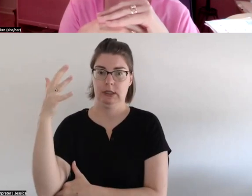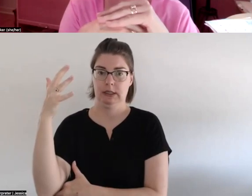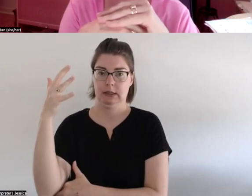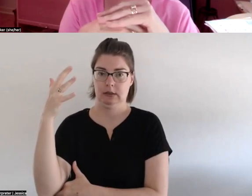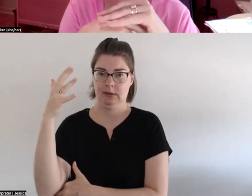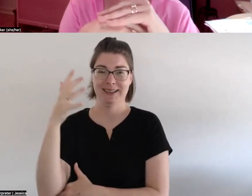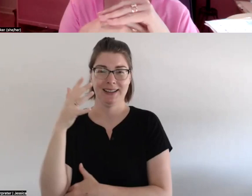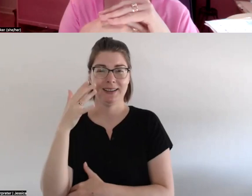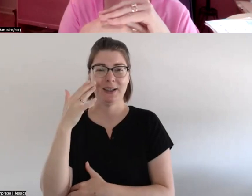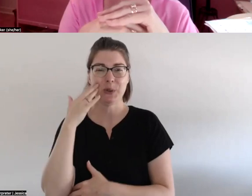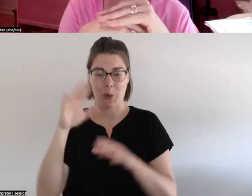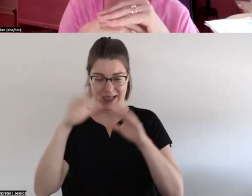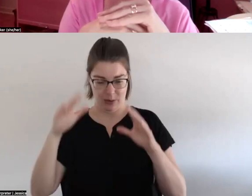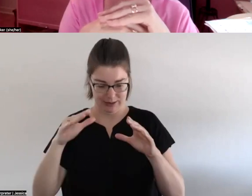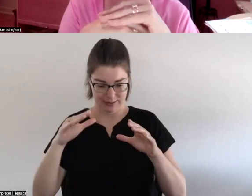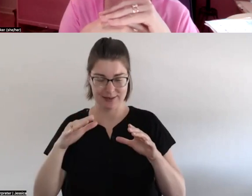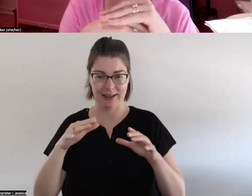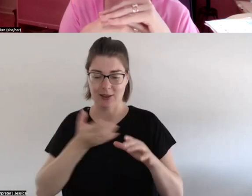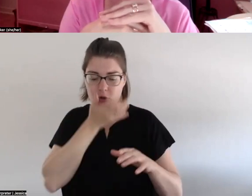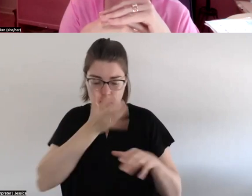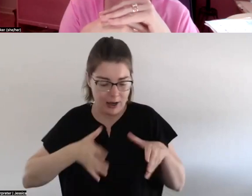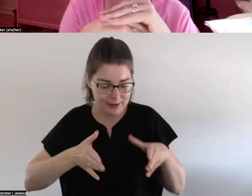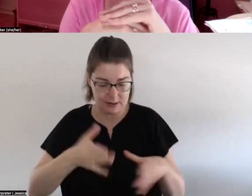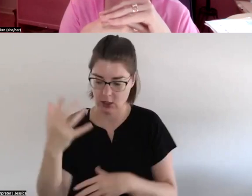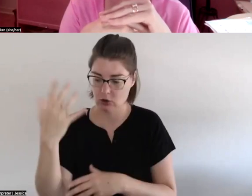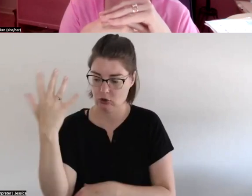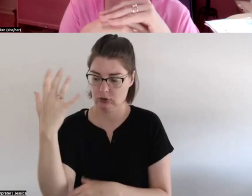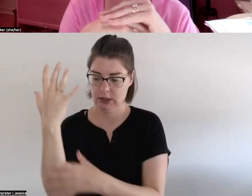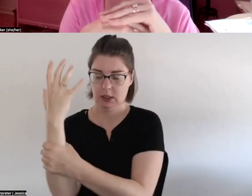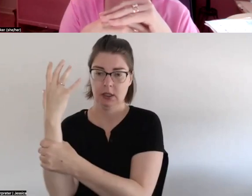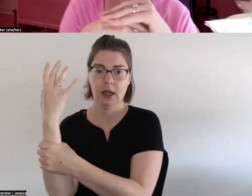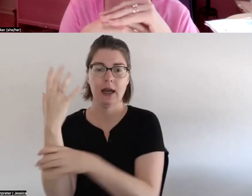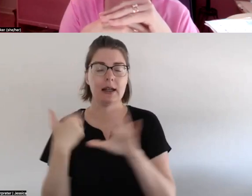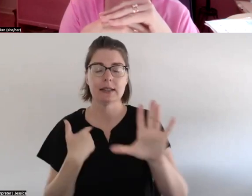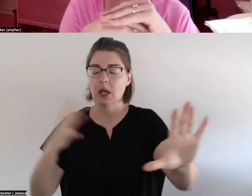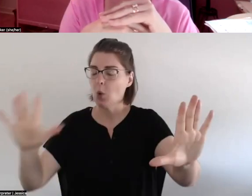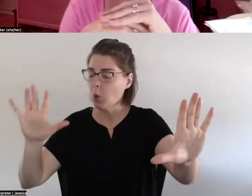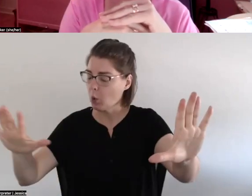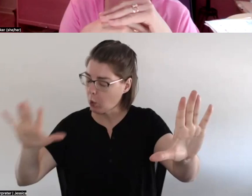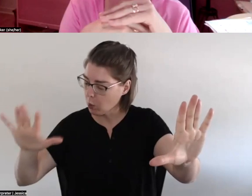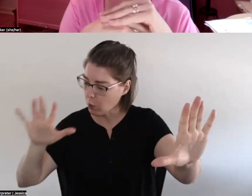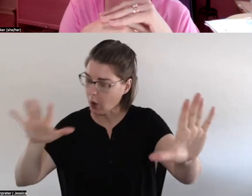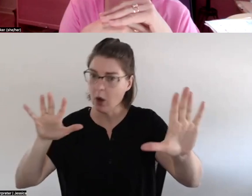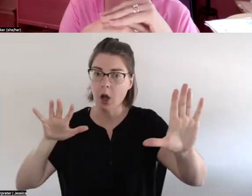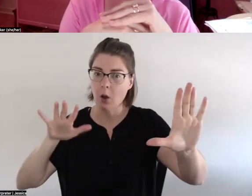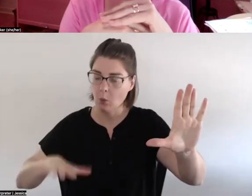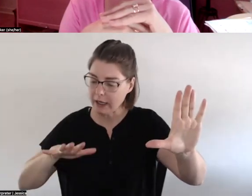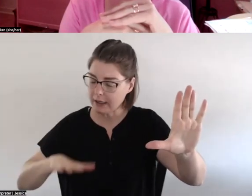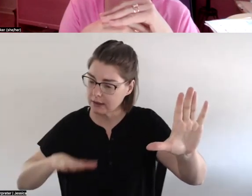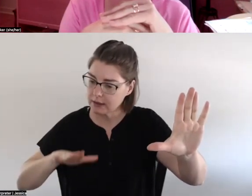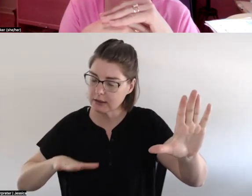and i say to him slow down slow down slow down tell me